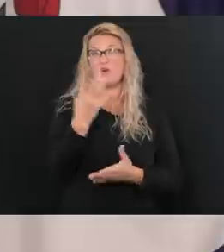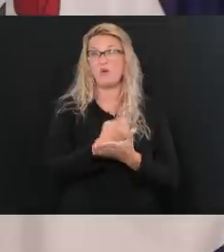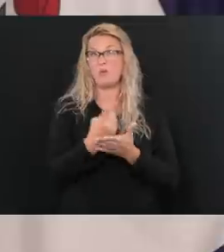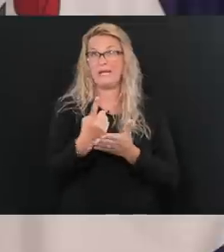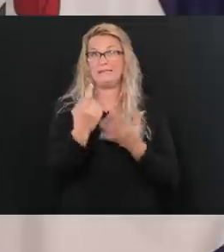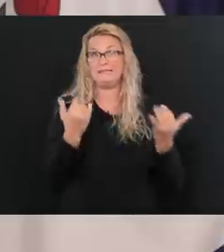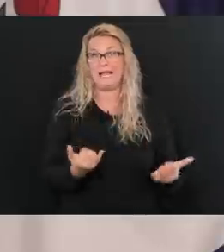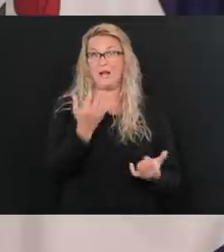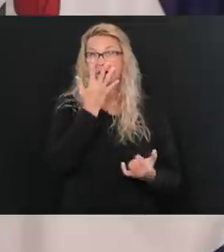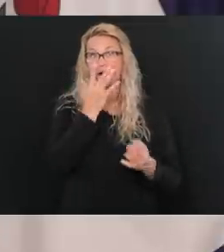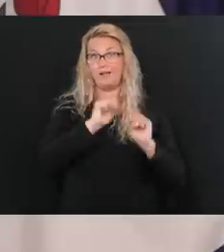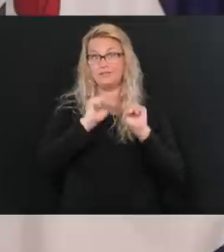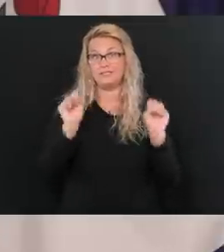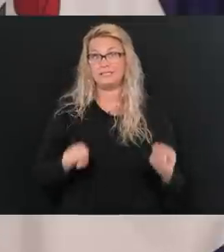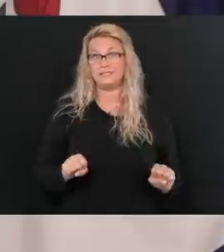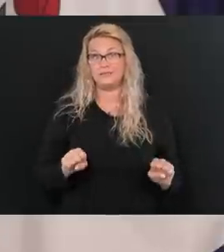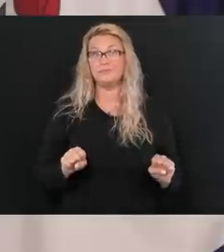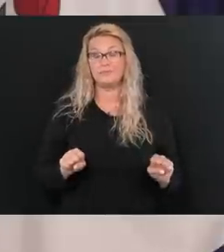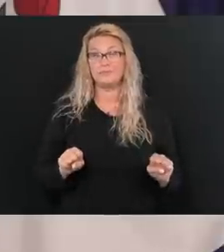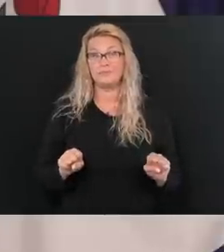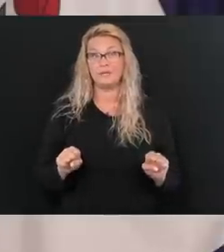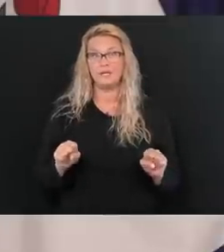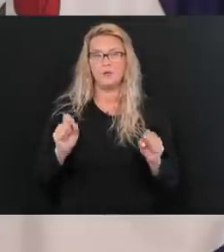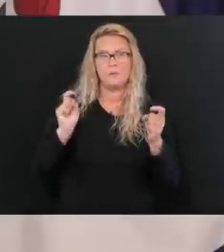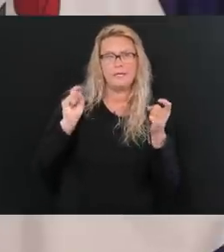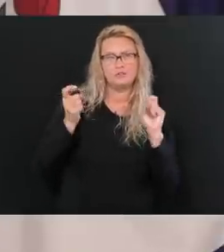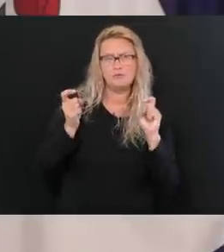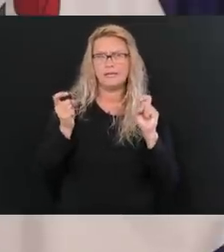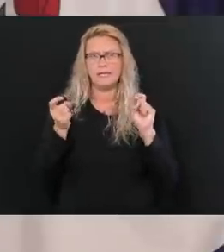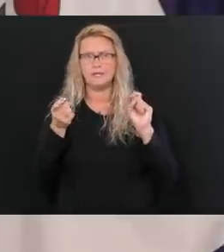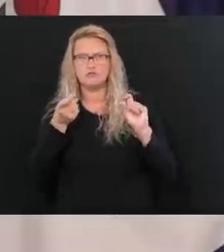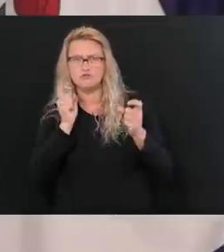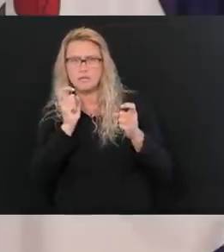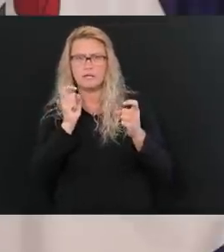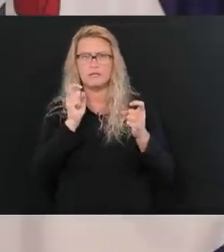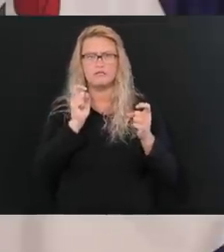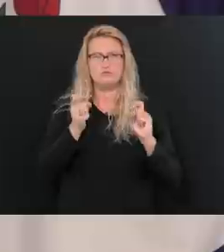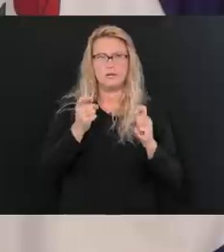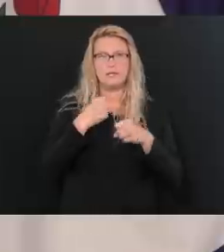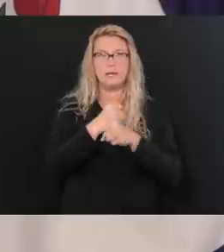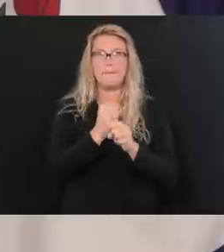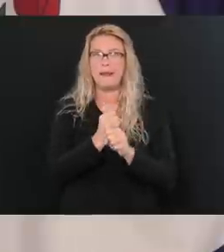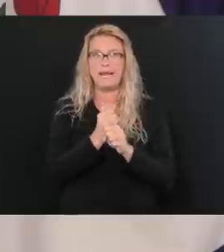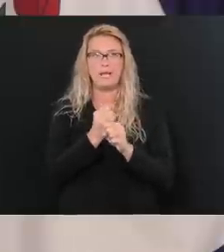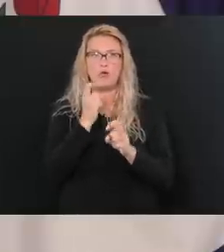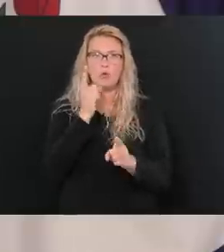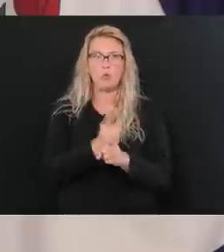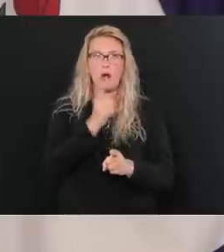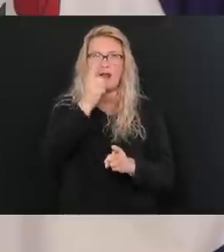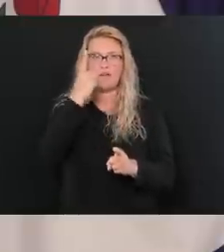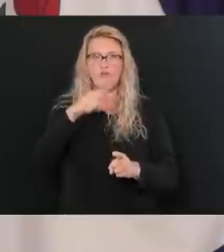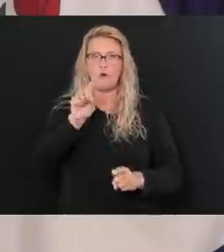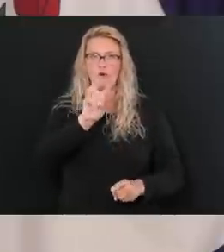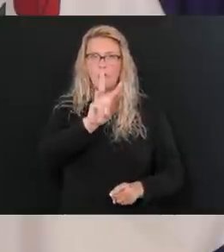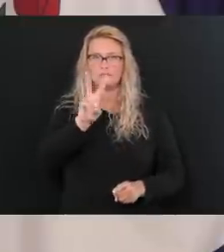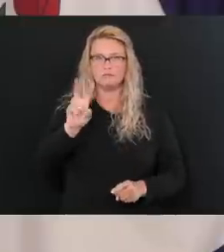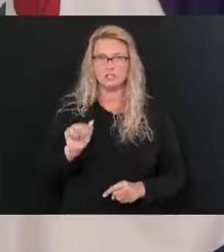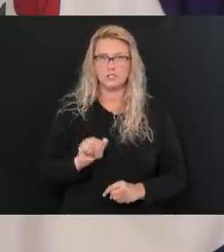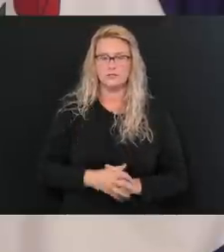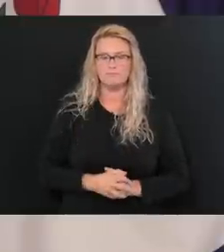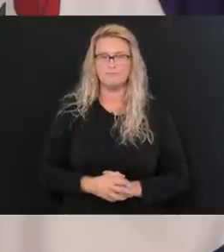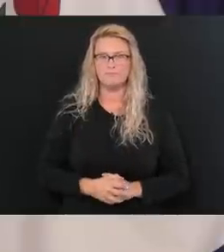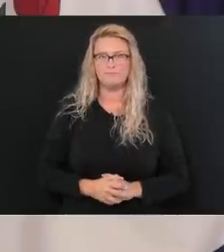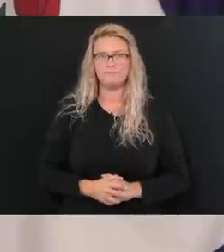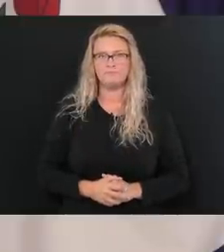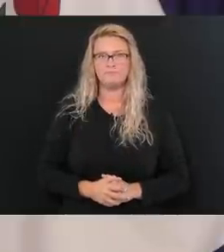and we've been tweaking it and trying to perfect it and make it more right and more right. And